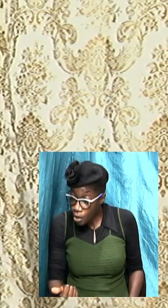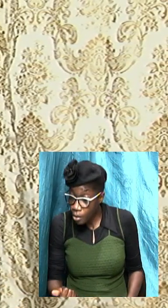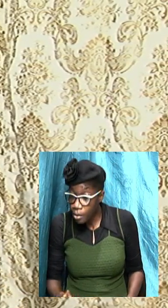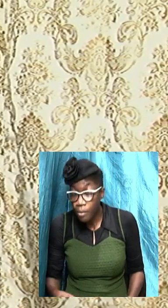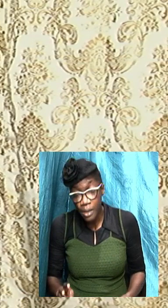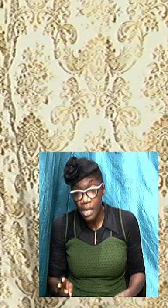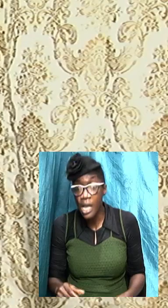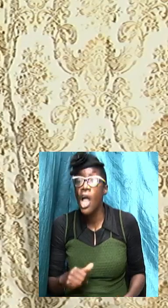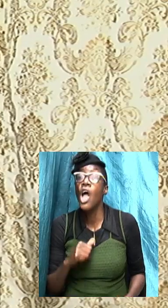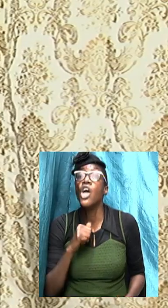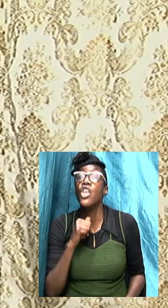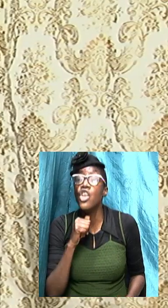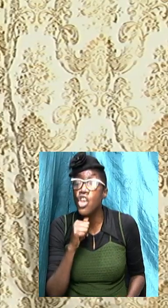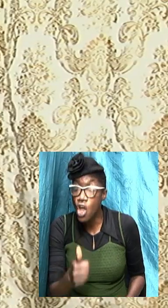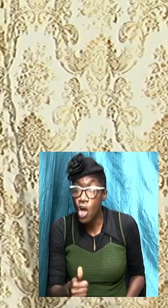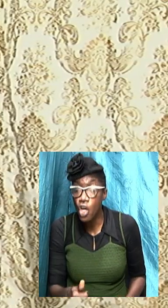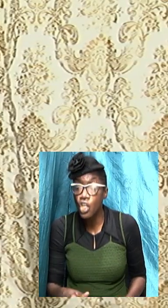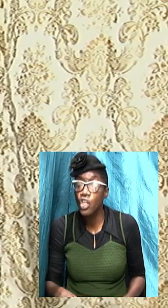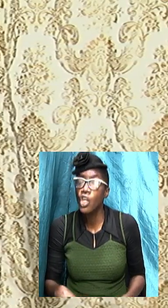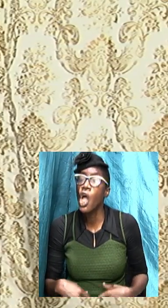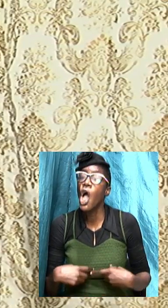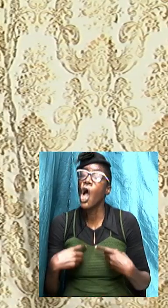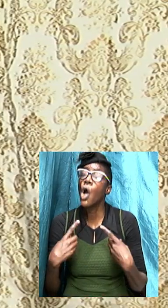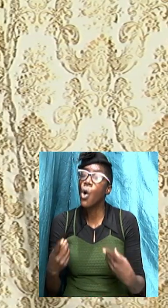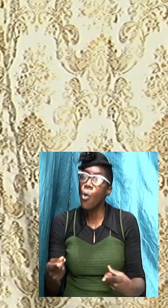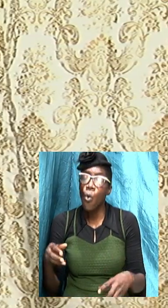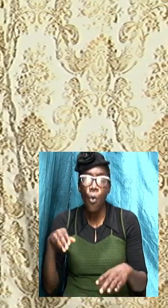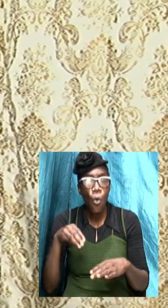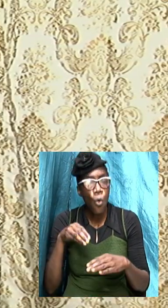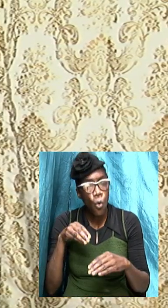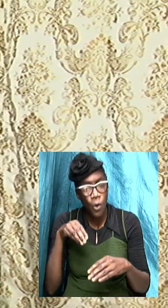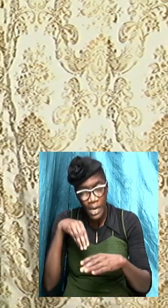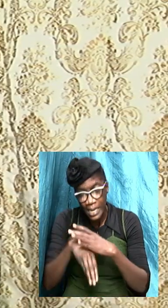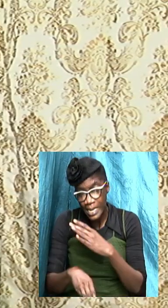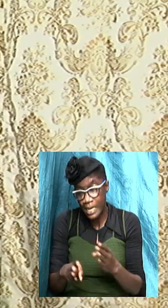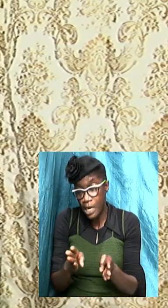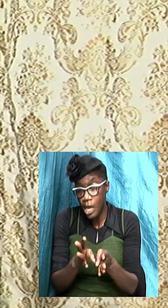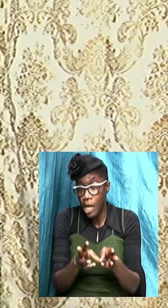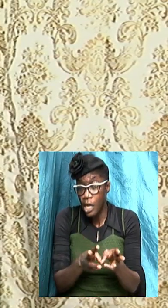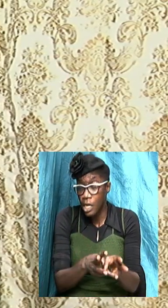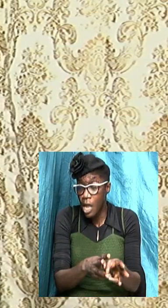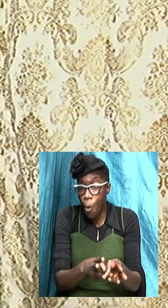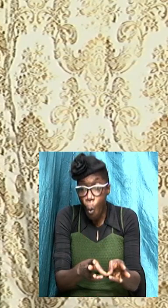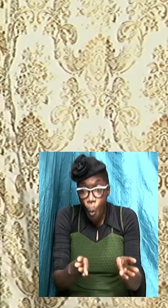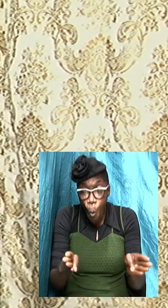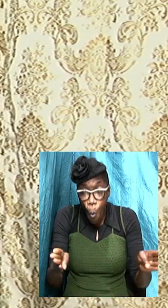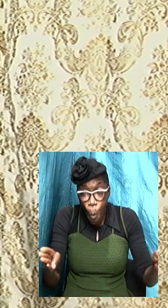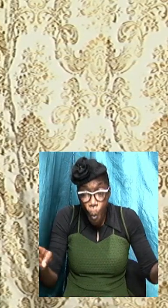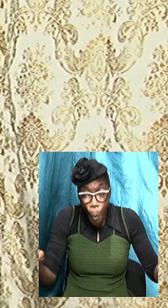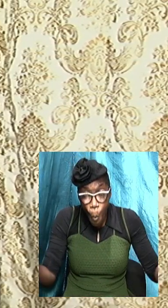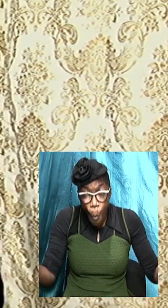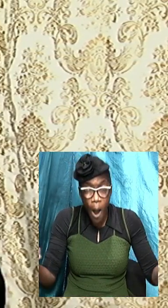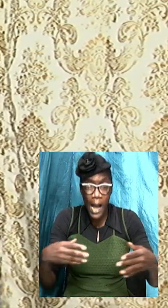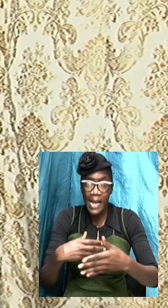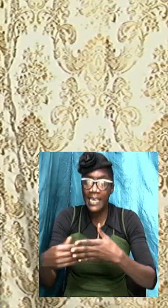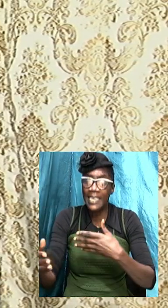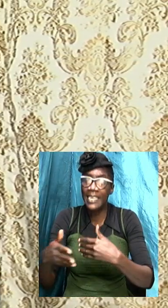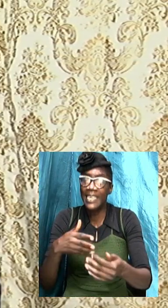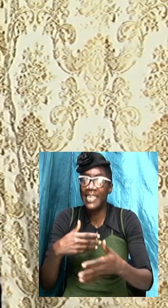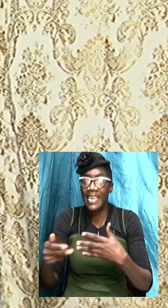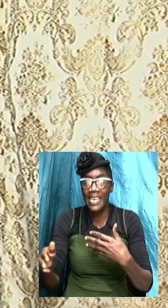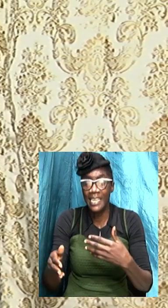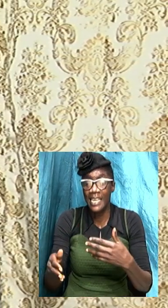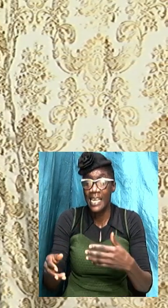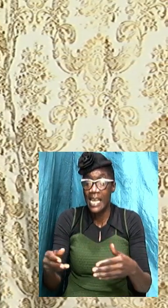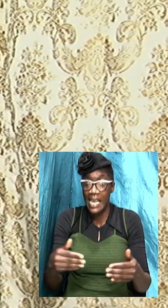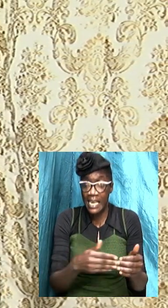us not to go into the wide gate because it leads to destruction so what I'm trying to